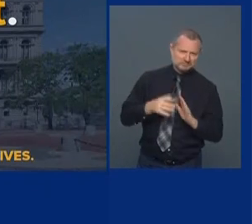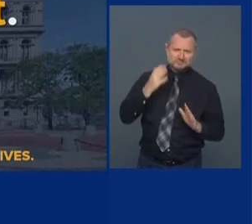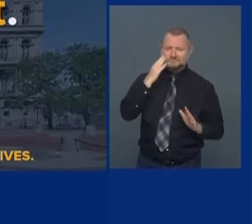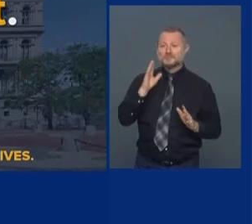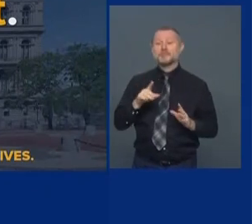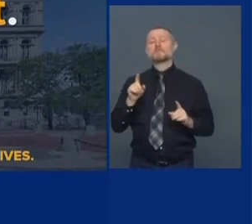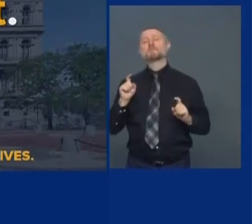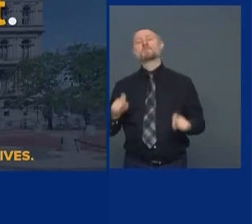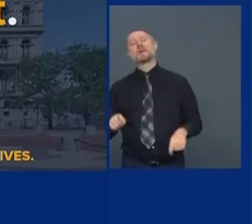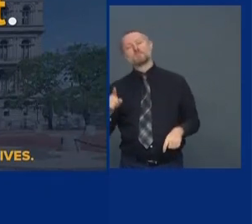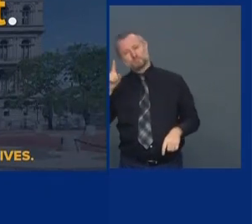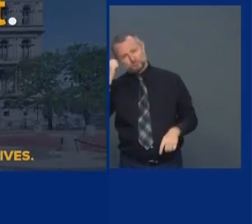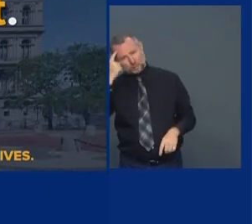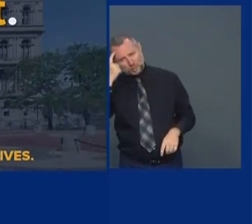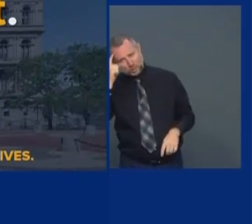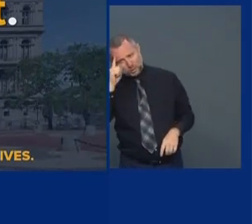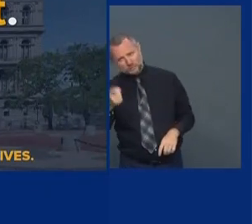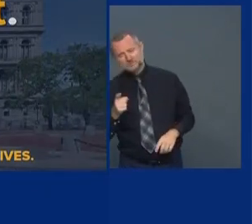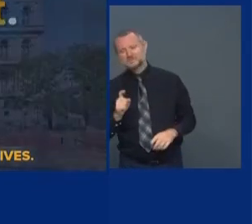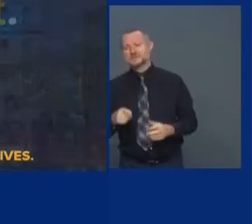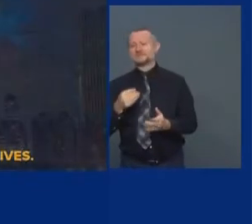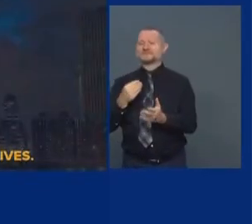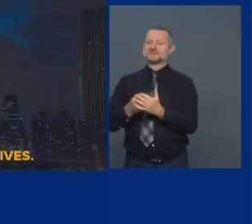be smart. We have to be financially smart.